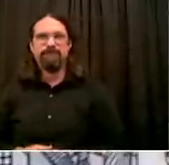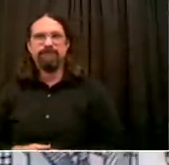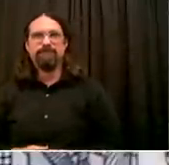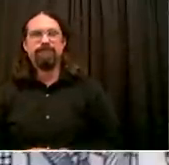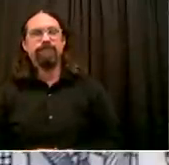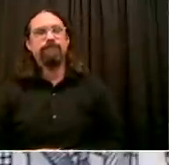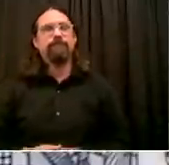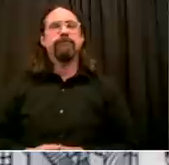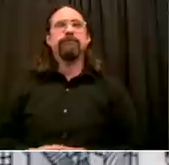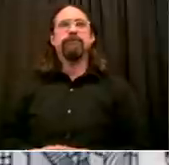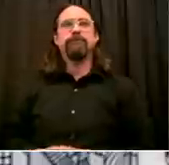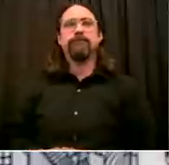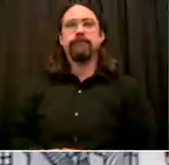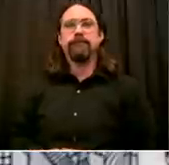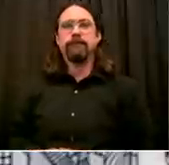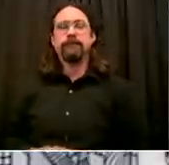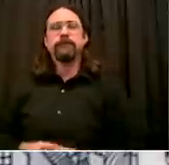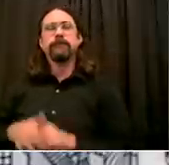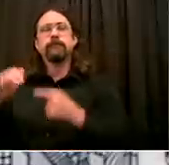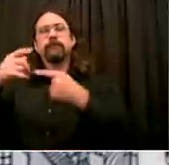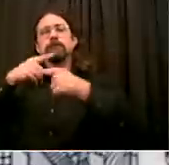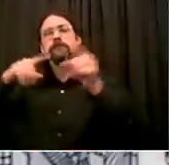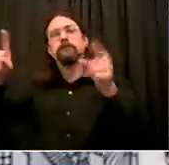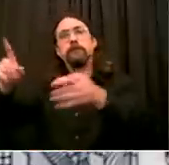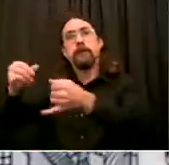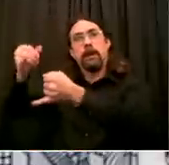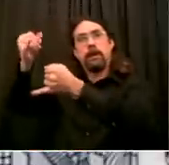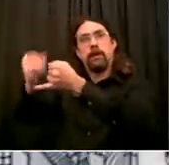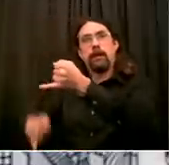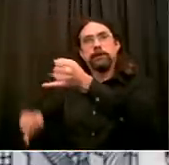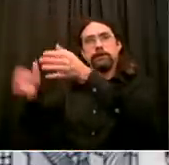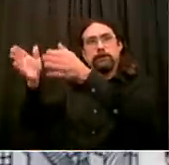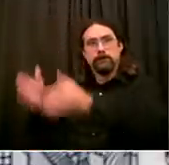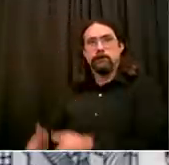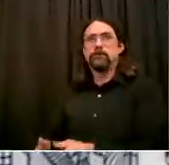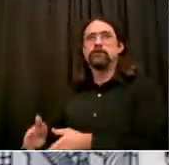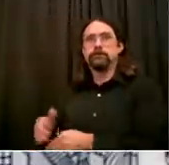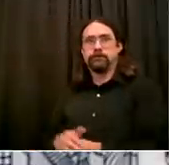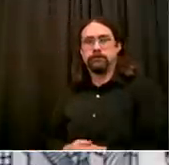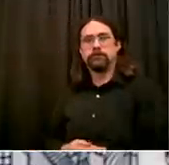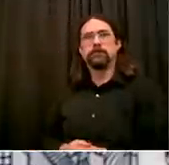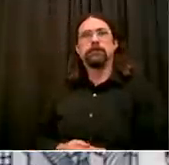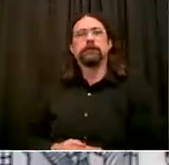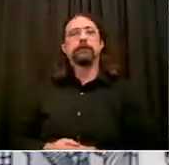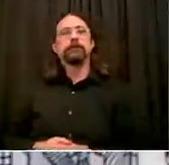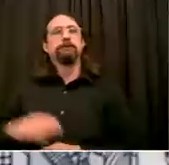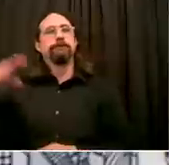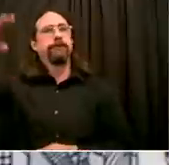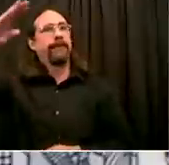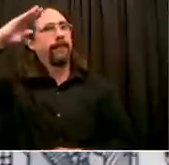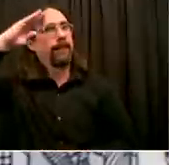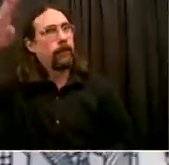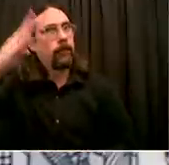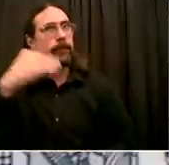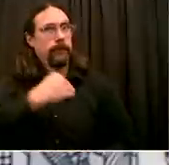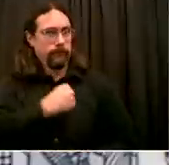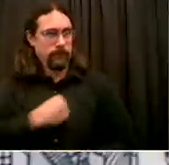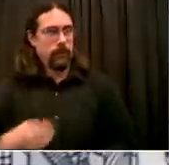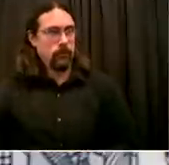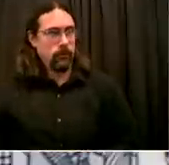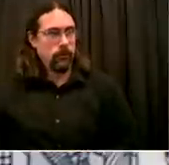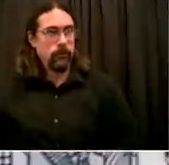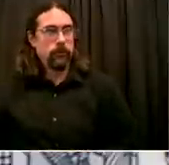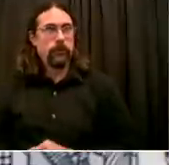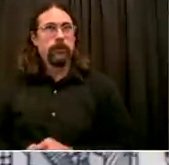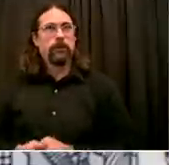reporters and just the public can get the school attendance numbers, and by that, and also because if you have the attendance numbers, we